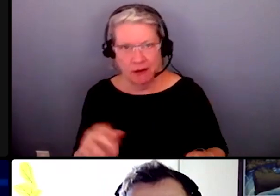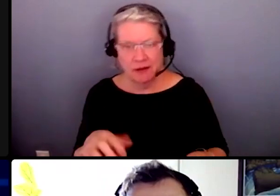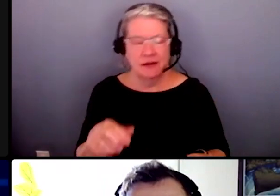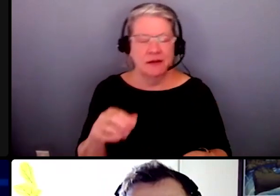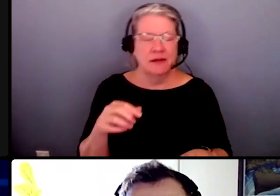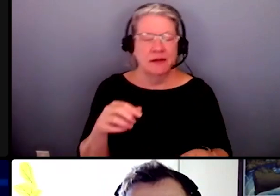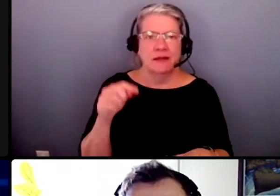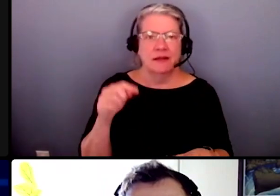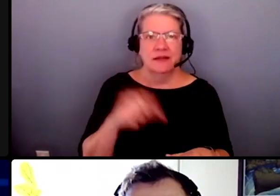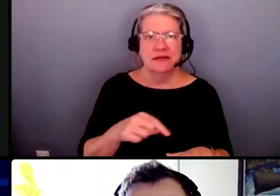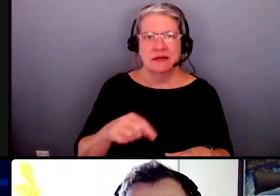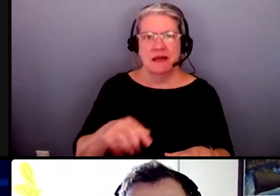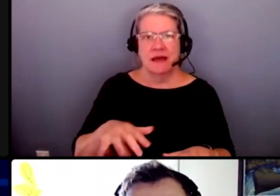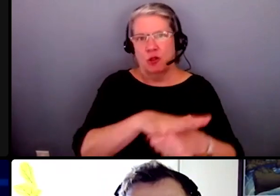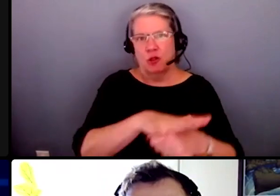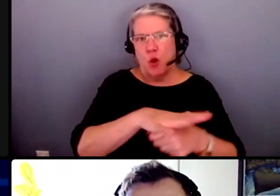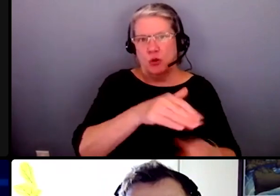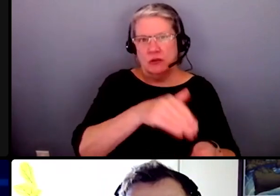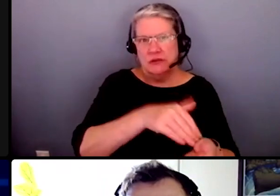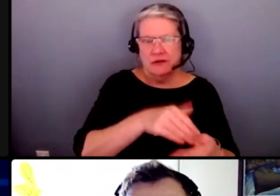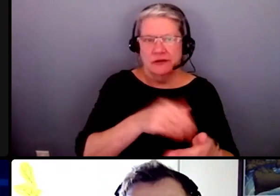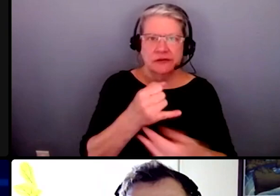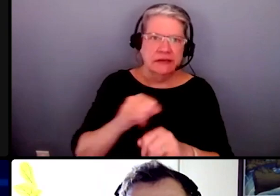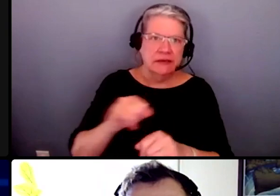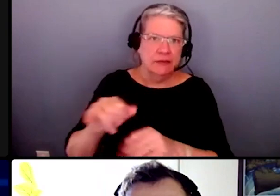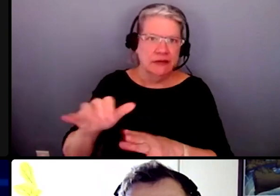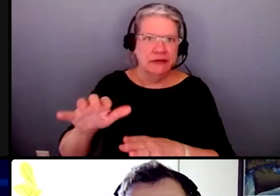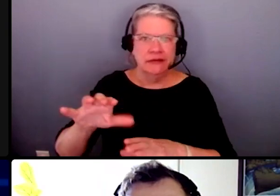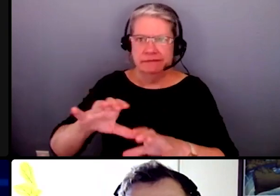to local doctors independent practices